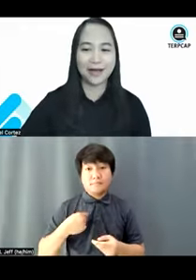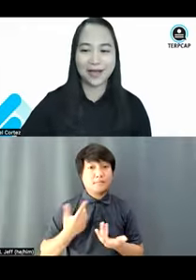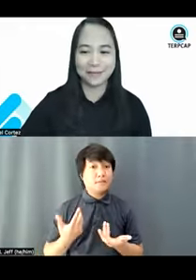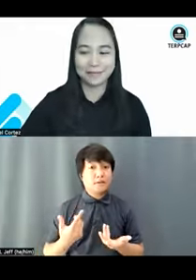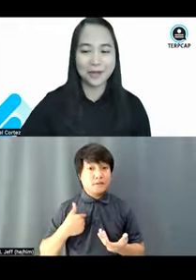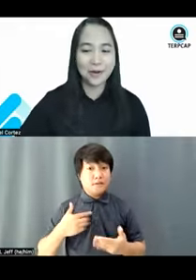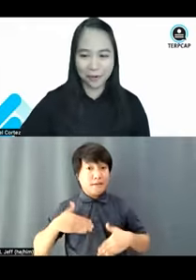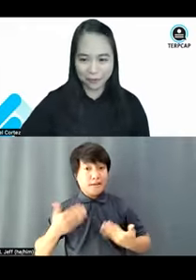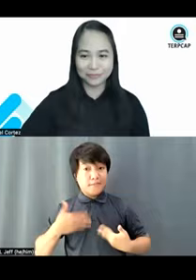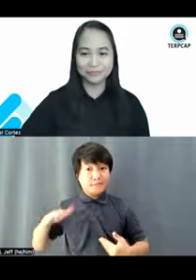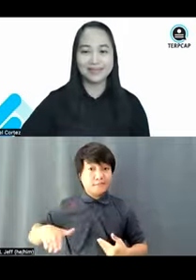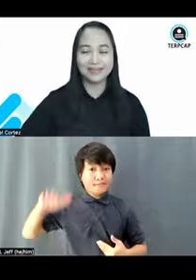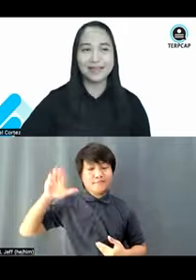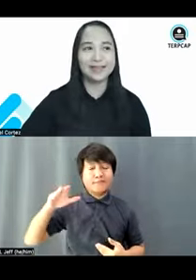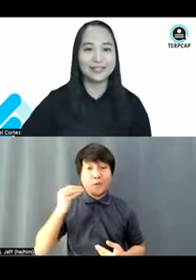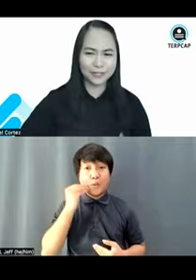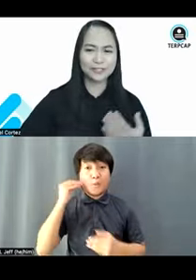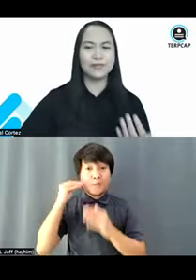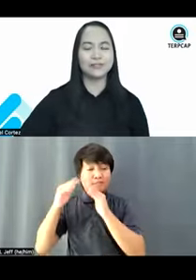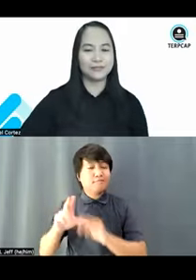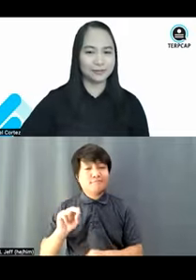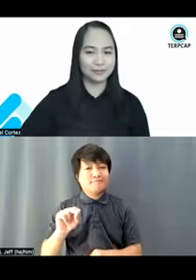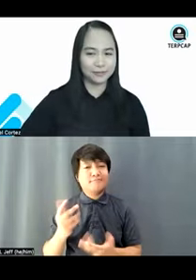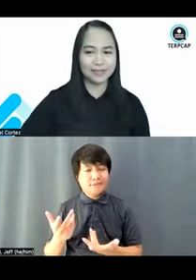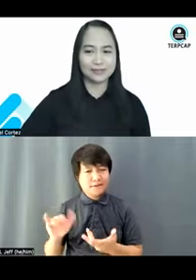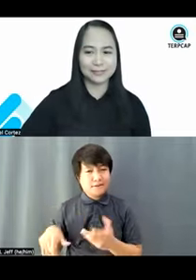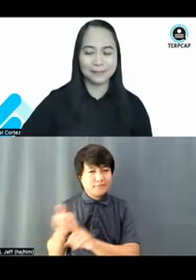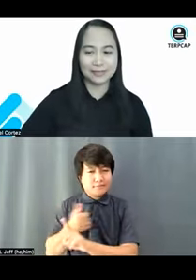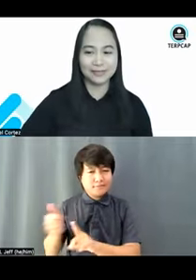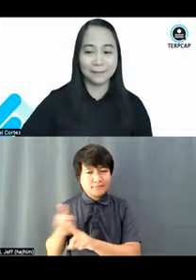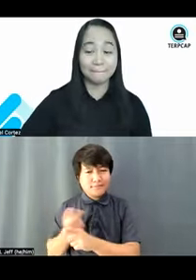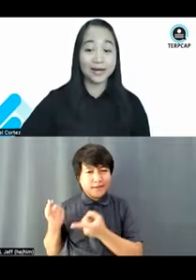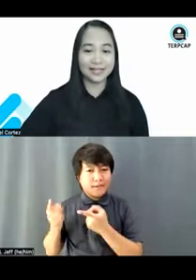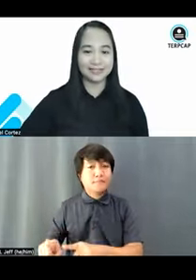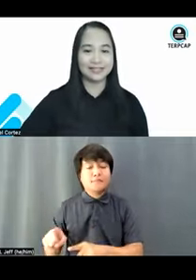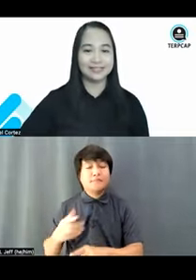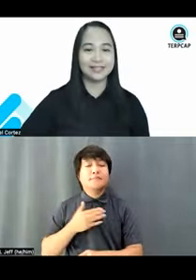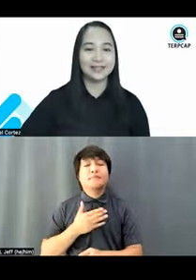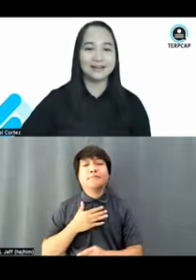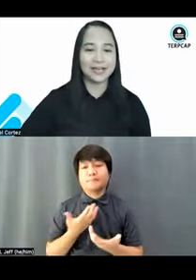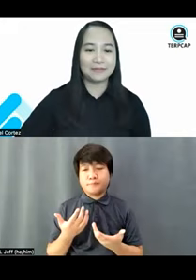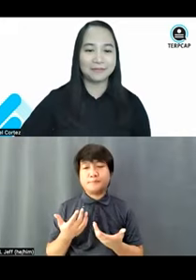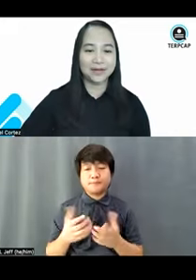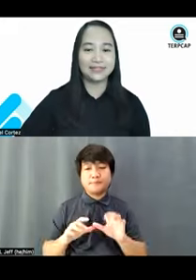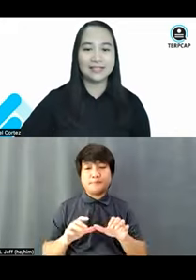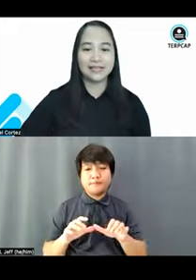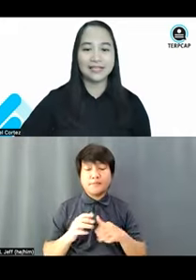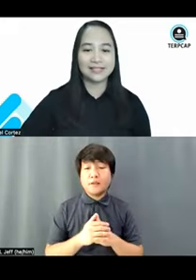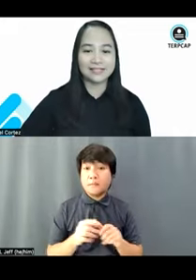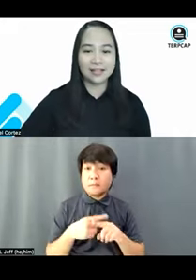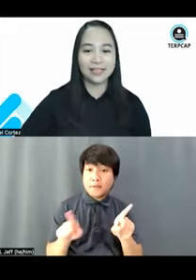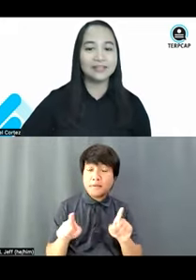happy home. And it contributed to that to that disability. But right, but